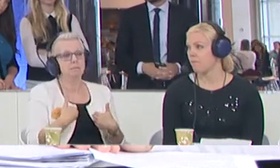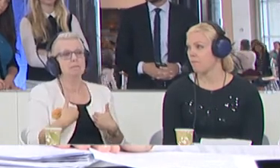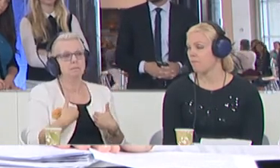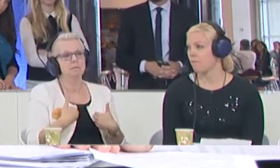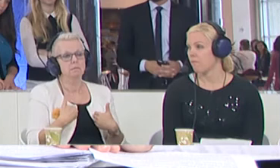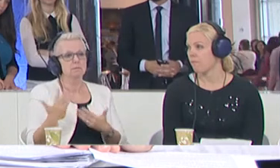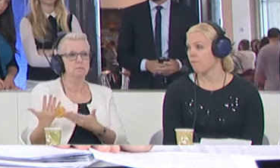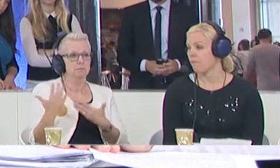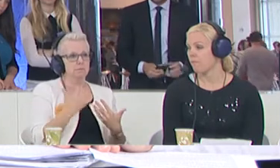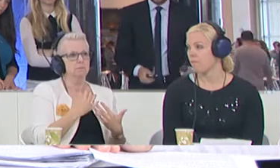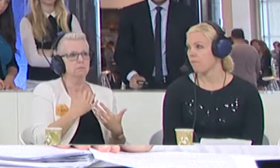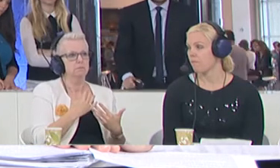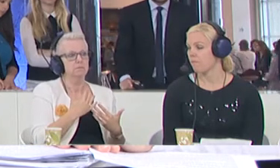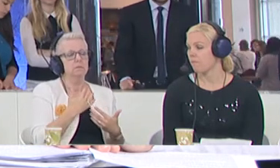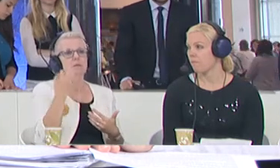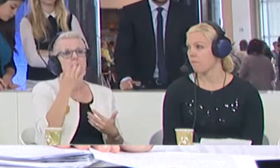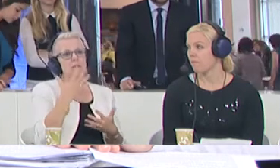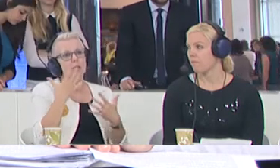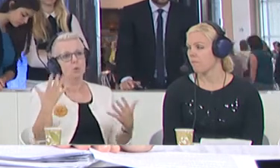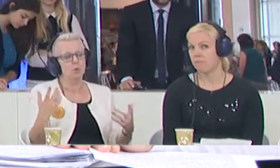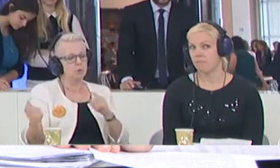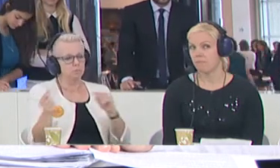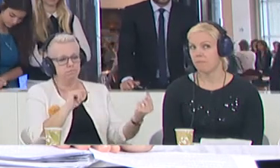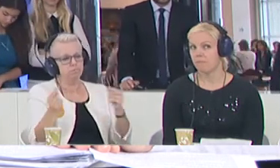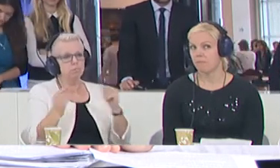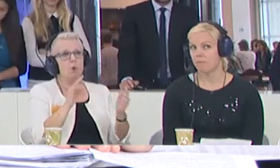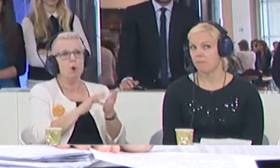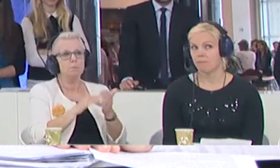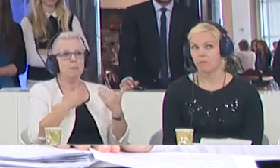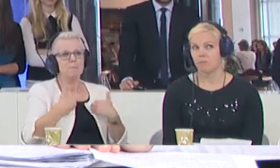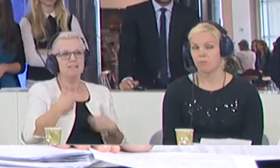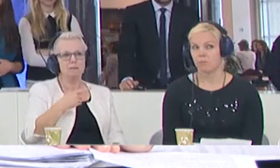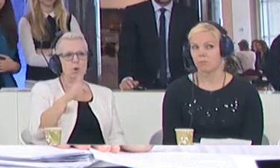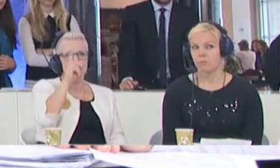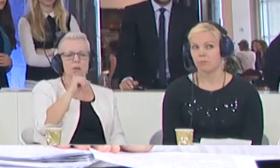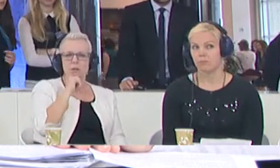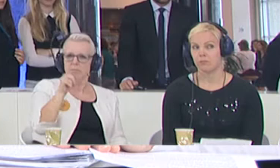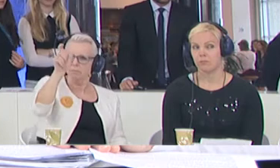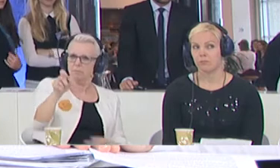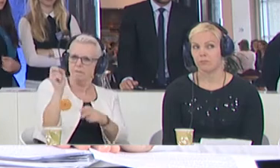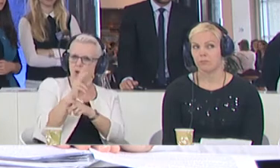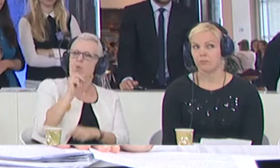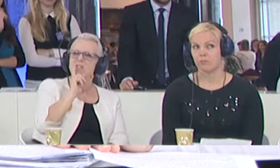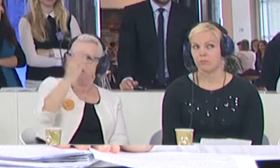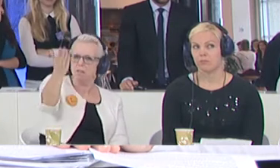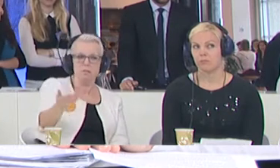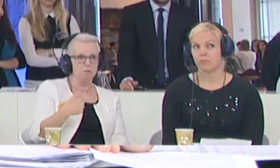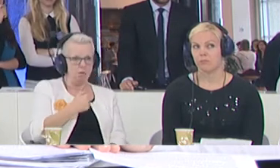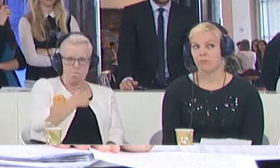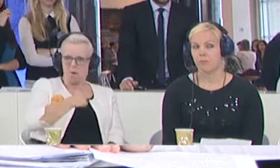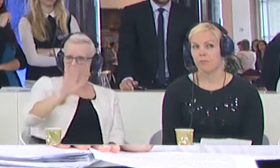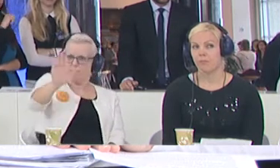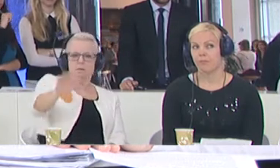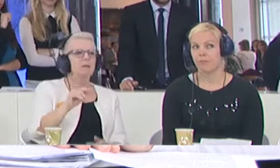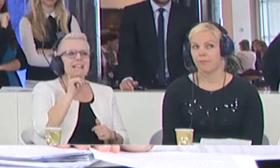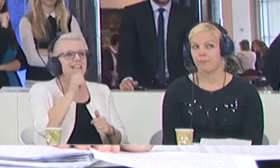we have a very difficult discussion because firstly, people don't know who is this refugee. They are afraid. They don't talk about